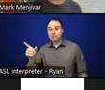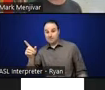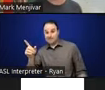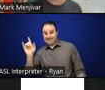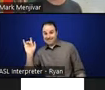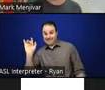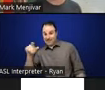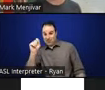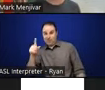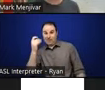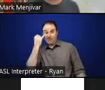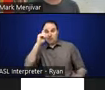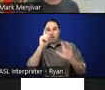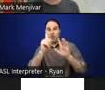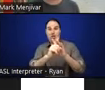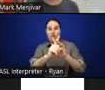memories jump back into you.